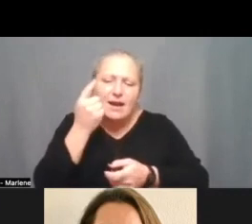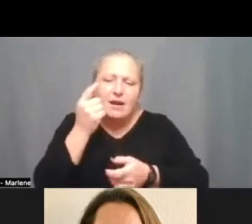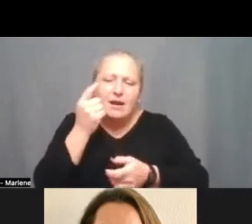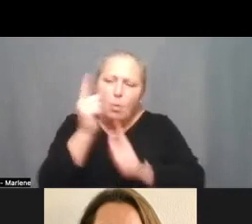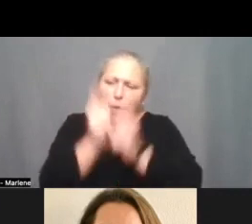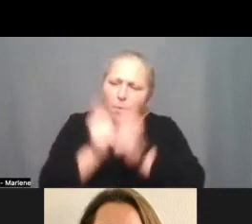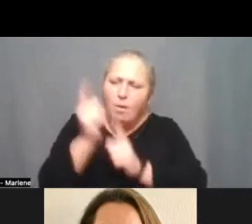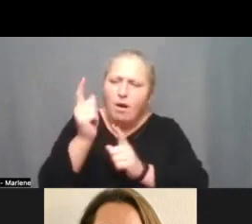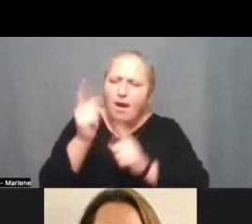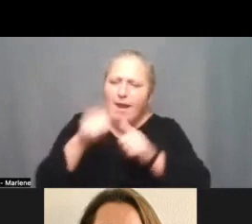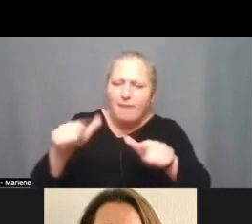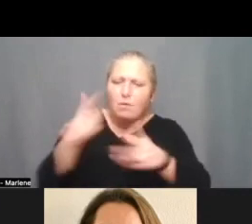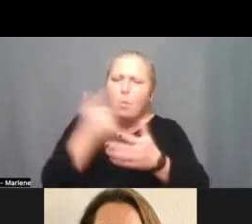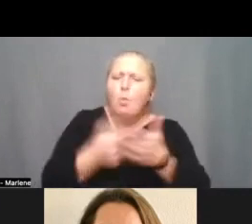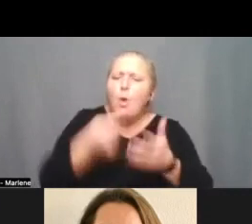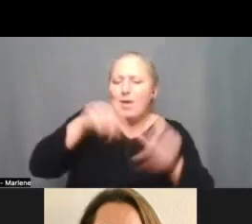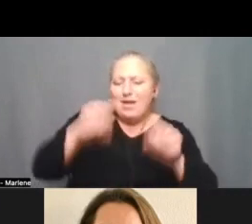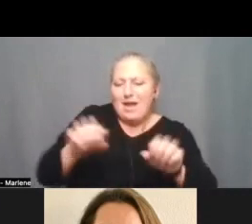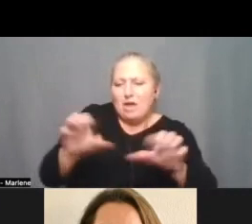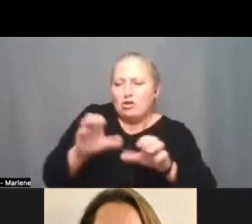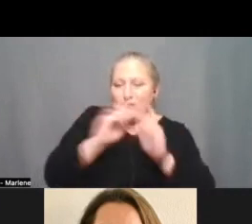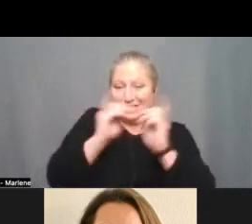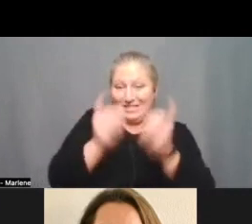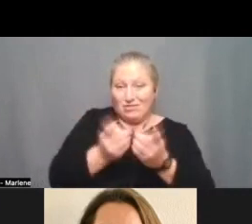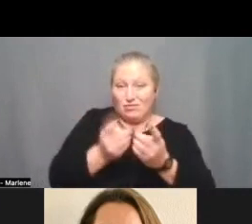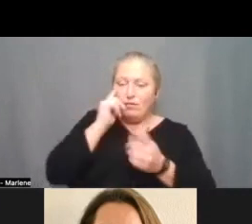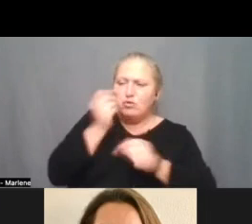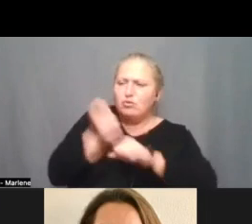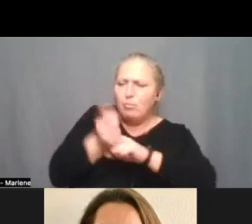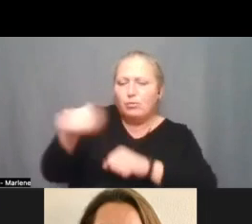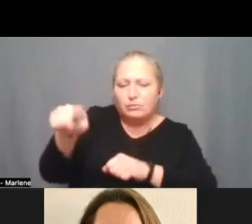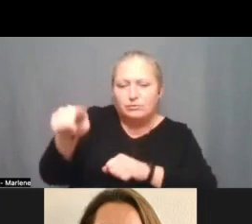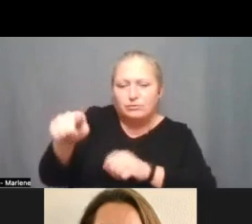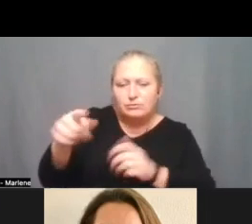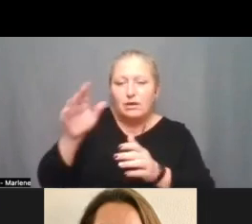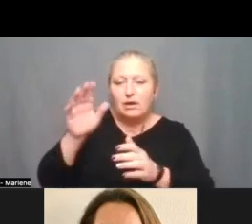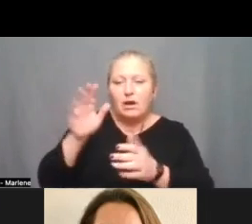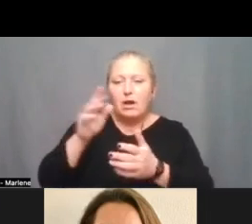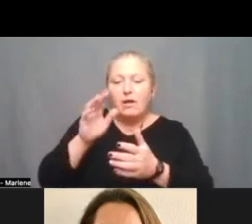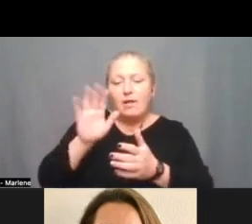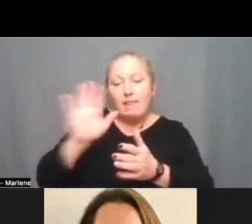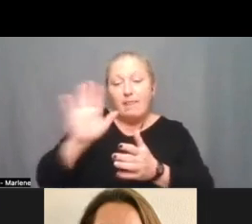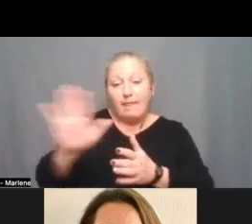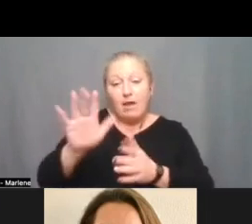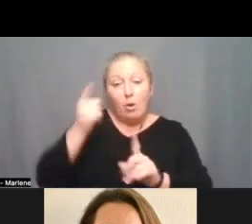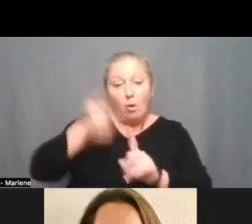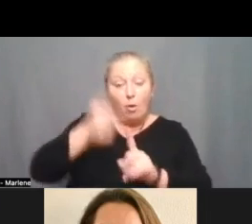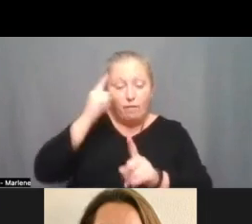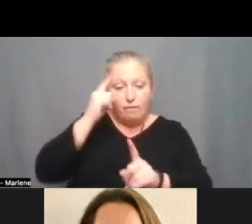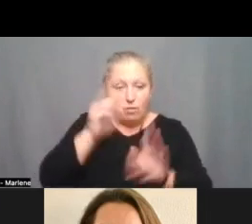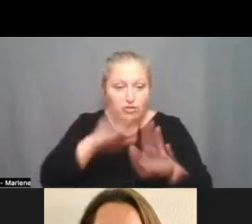level what we can do as a school district to better support their um their goal of having a a well-educated child